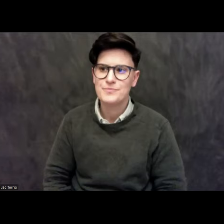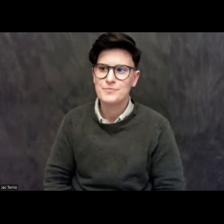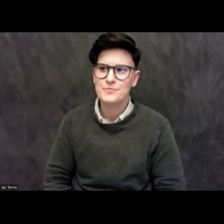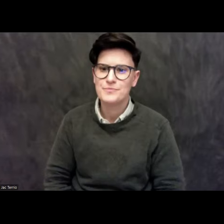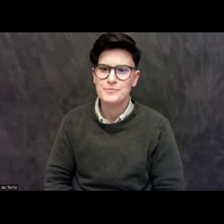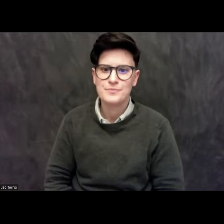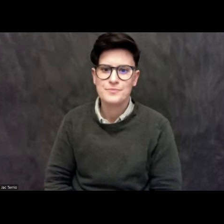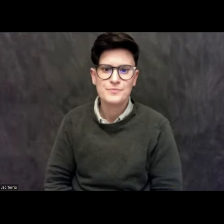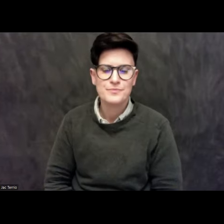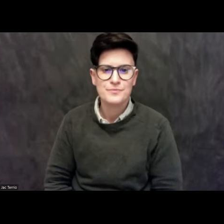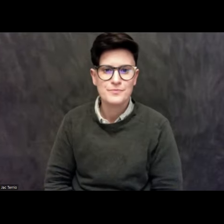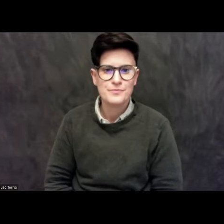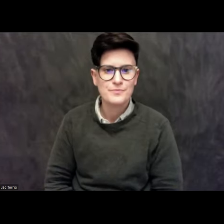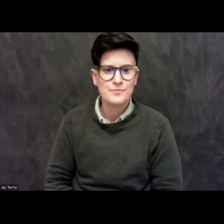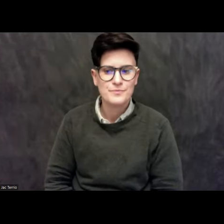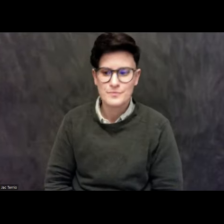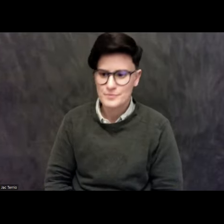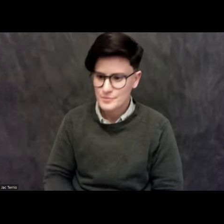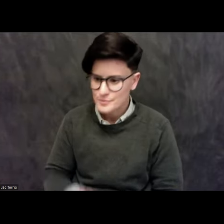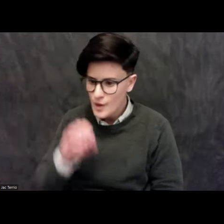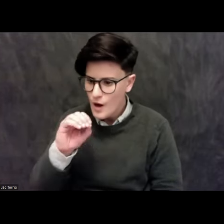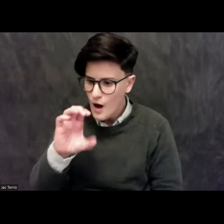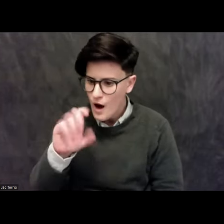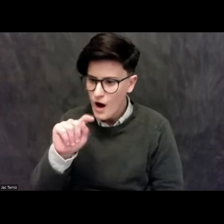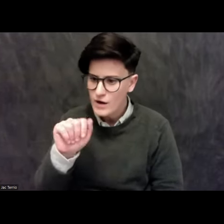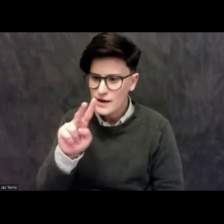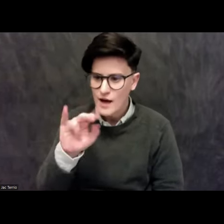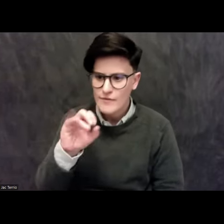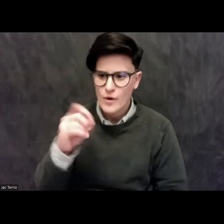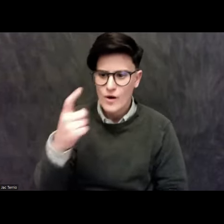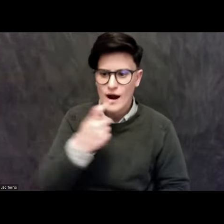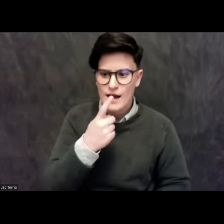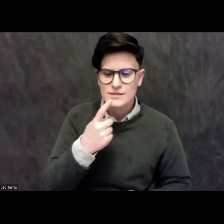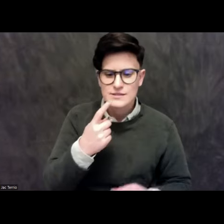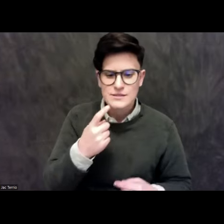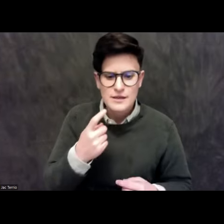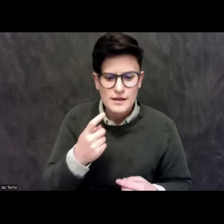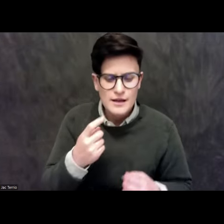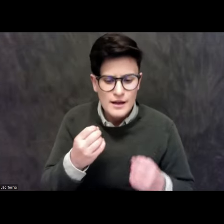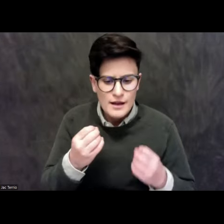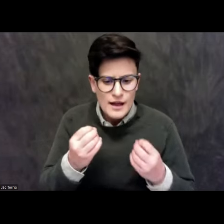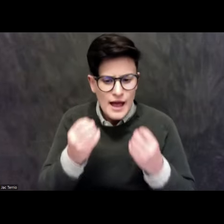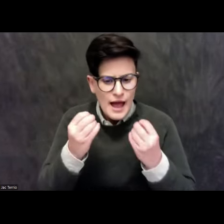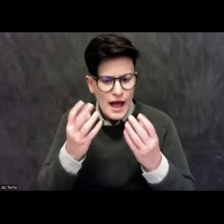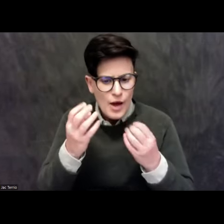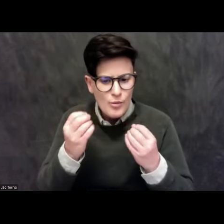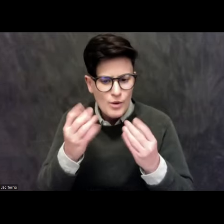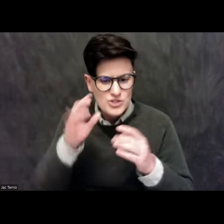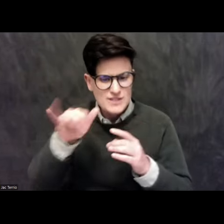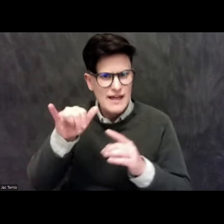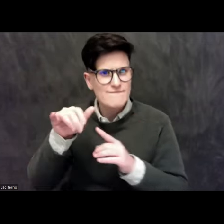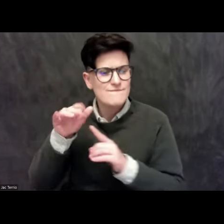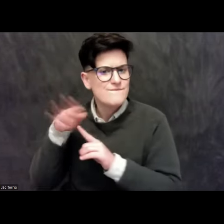So yeah, so Octavio asks, is how much is Quetzalcoatl, the feathered serpent god, tied to